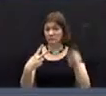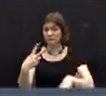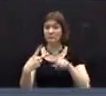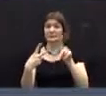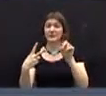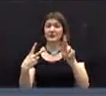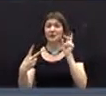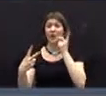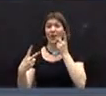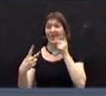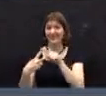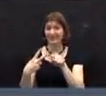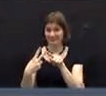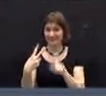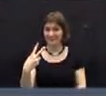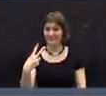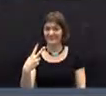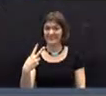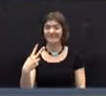and Darlene Todd.